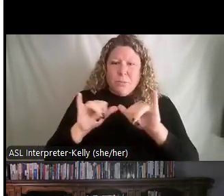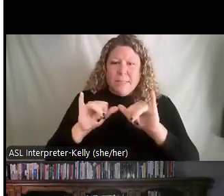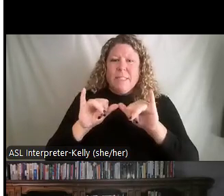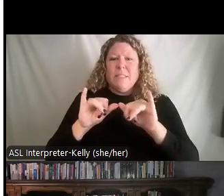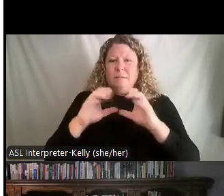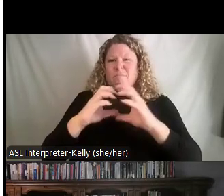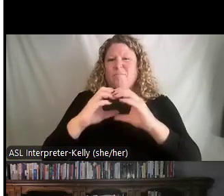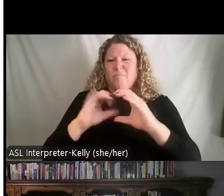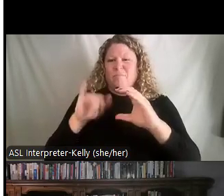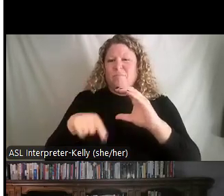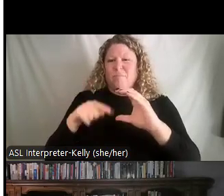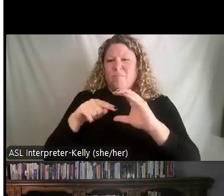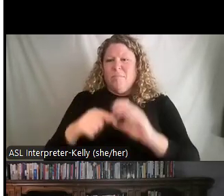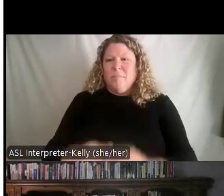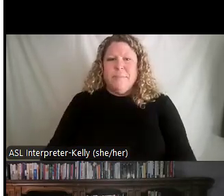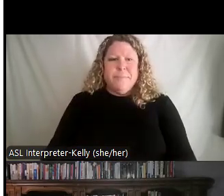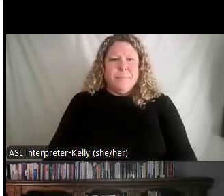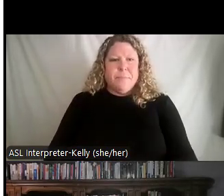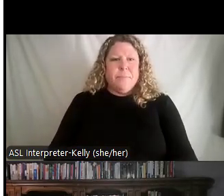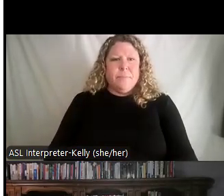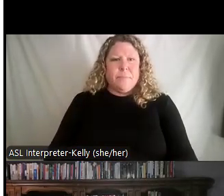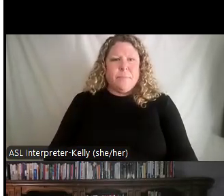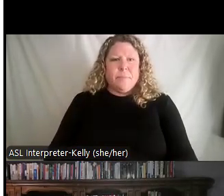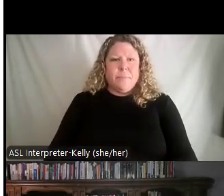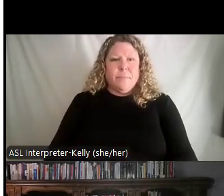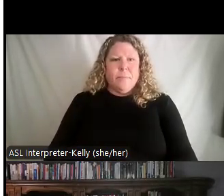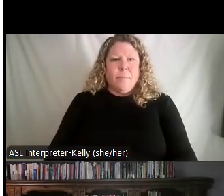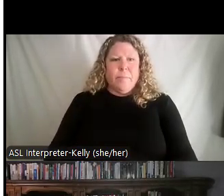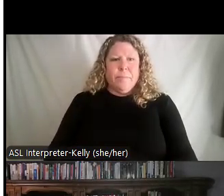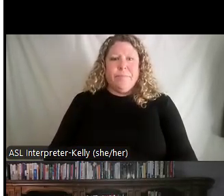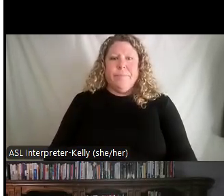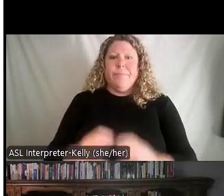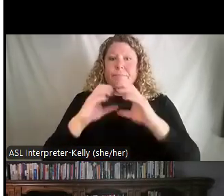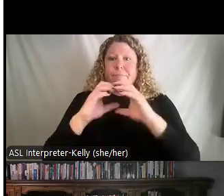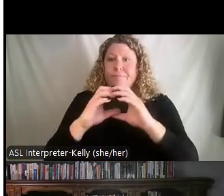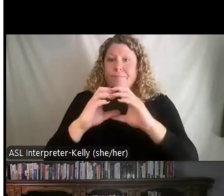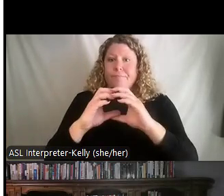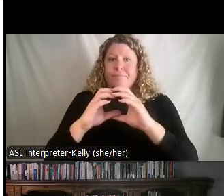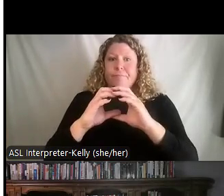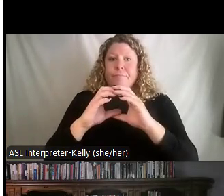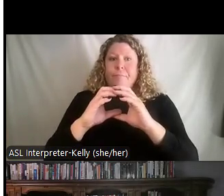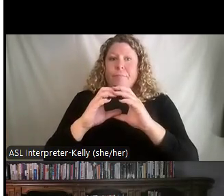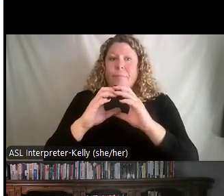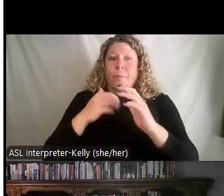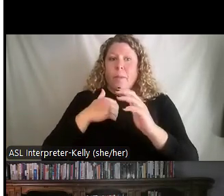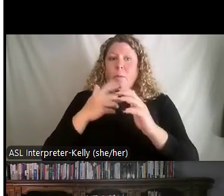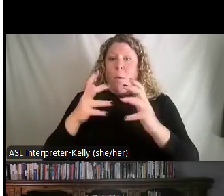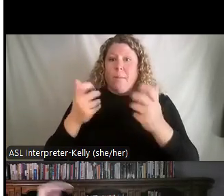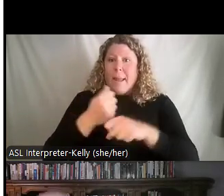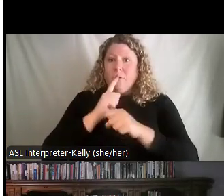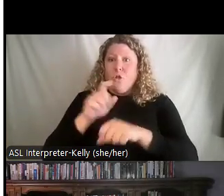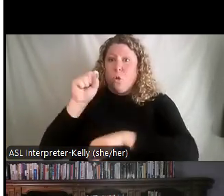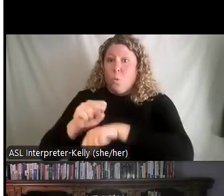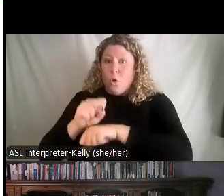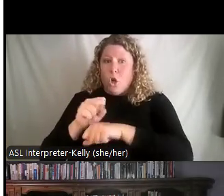entire, uh, duration of what we're doing. So in grasp the situation, we want to align, uh, the work and the vision, right? Align the